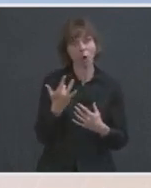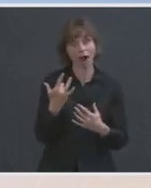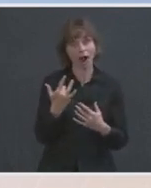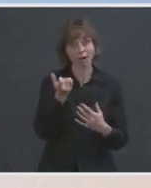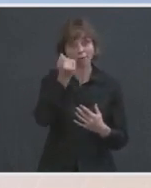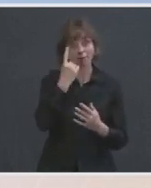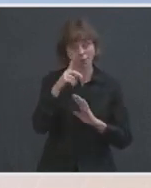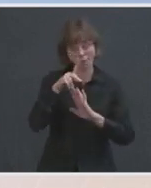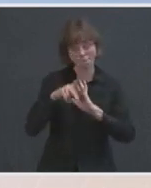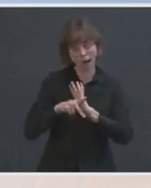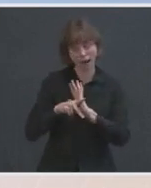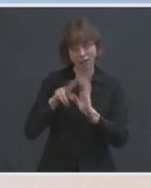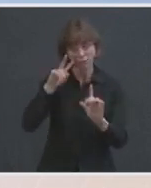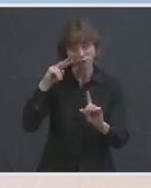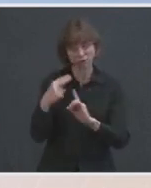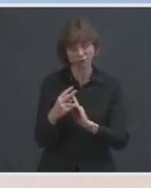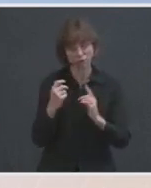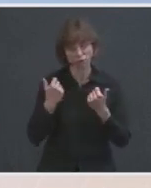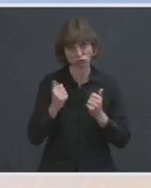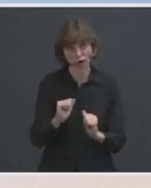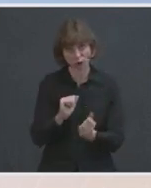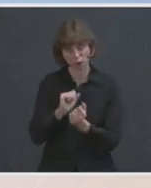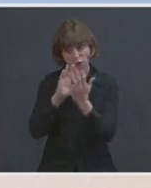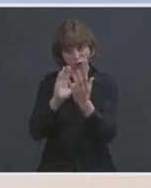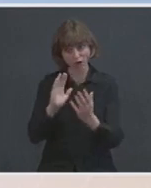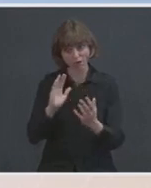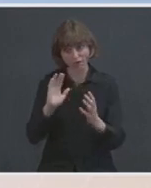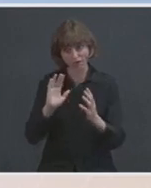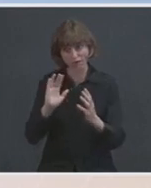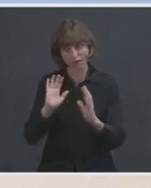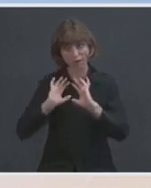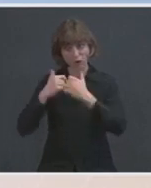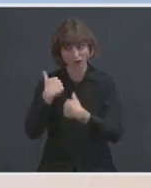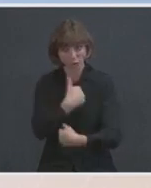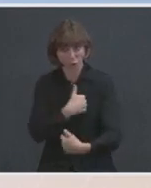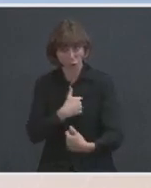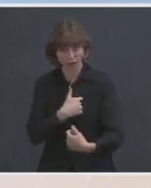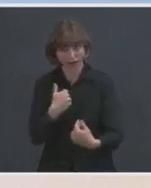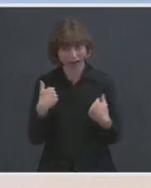the challenges that we're facing and that these kids are facing as they come across the border. The